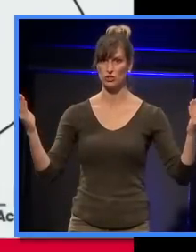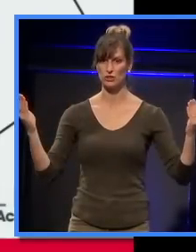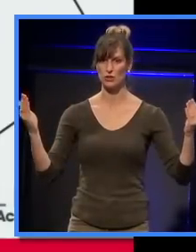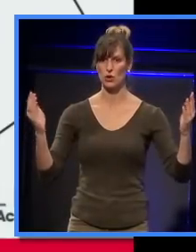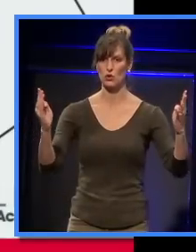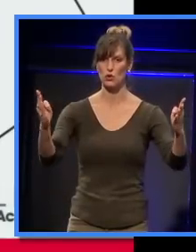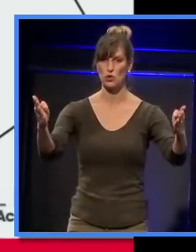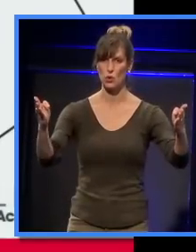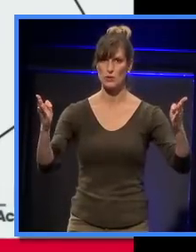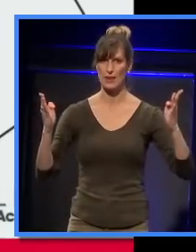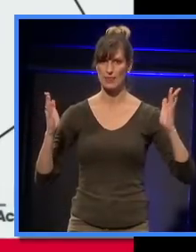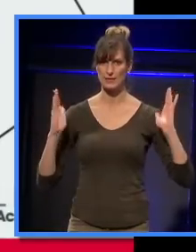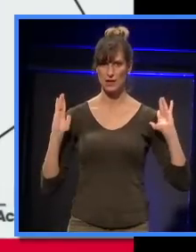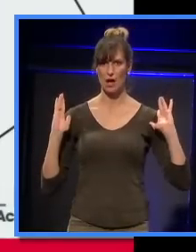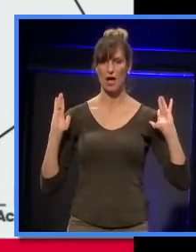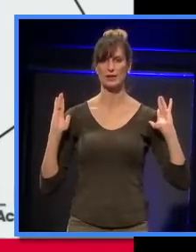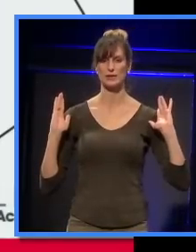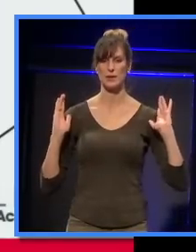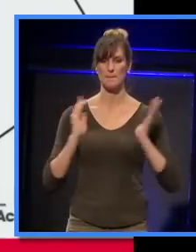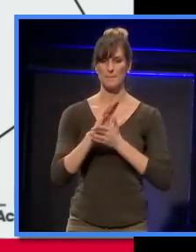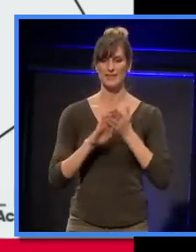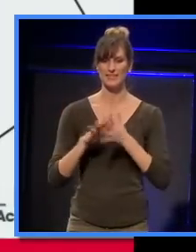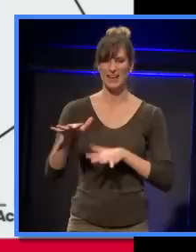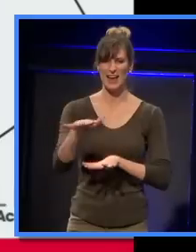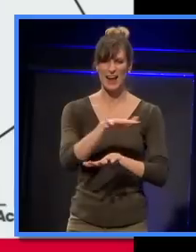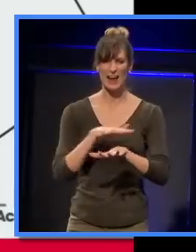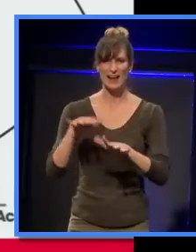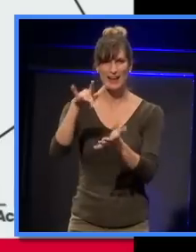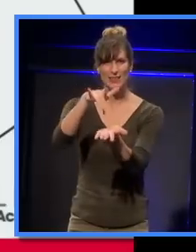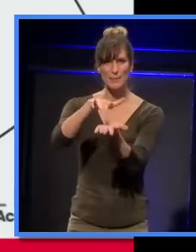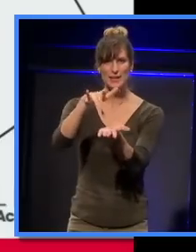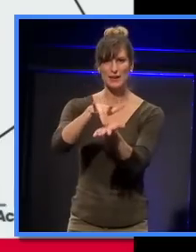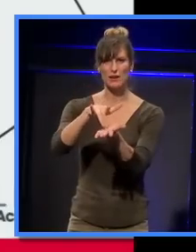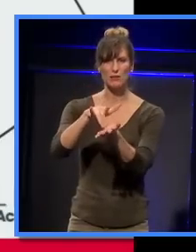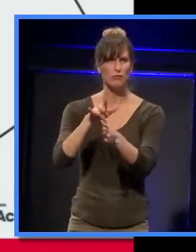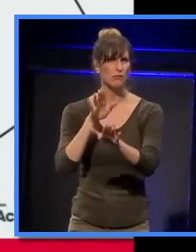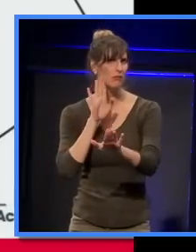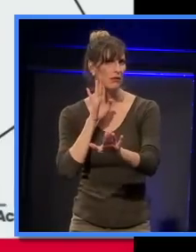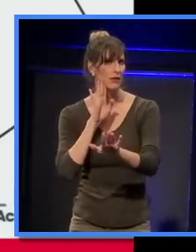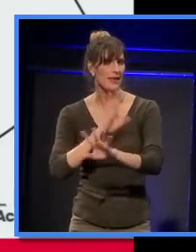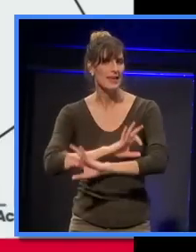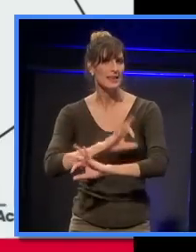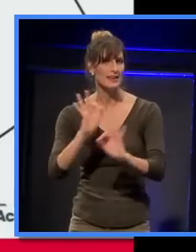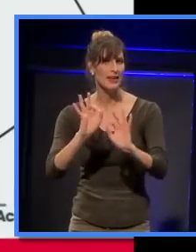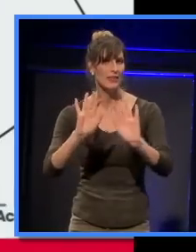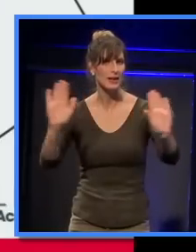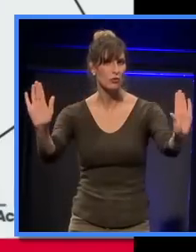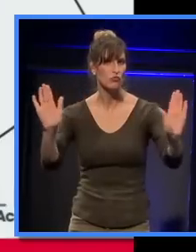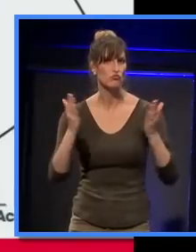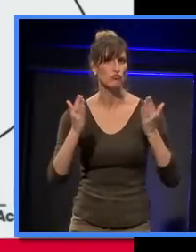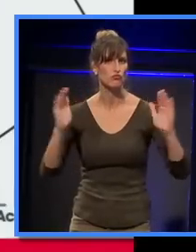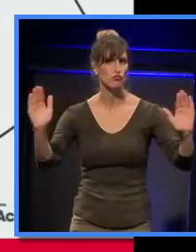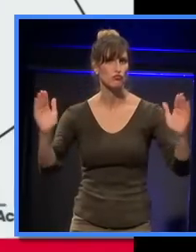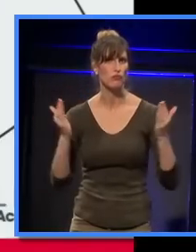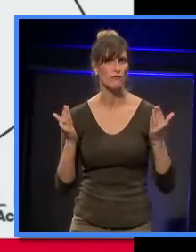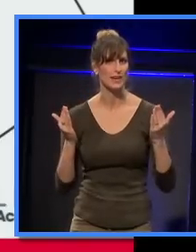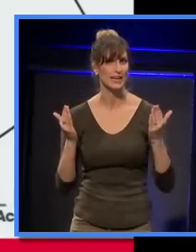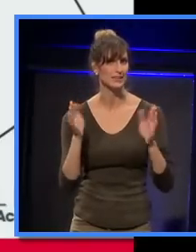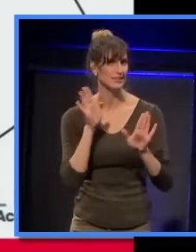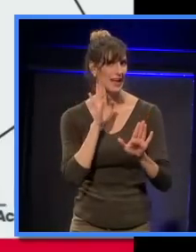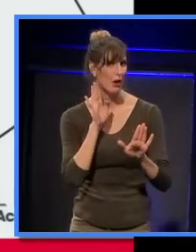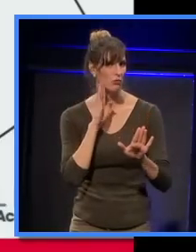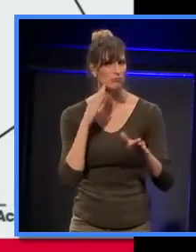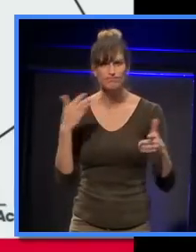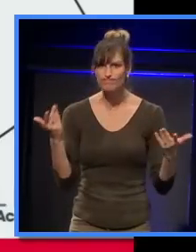side walls, and there's this huge area in the middle that's completely devoid of lateral reflections. And this was basically what Sir Harold